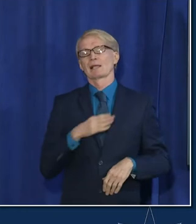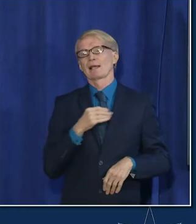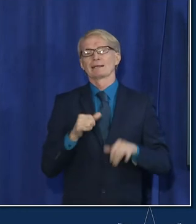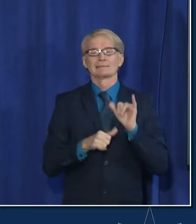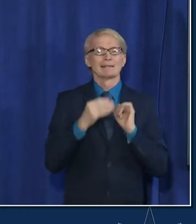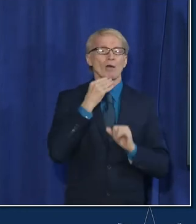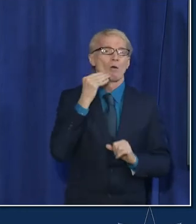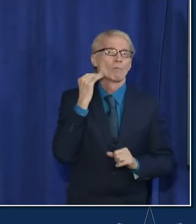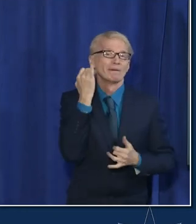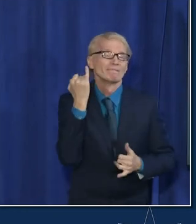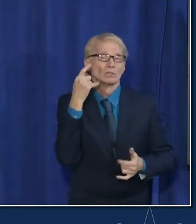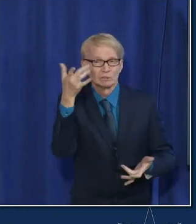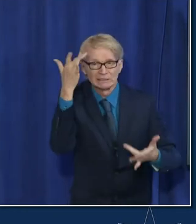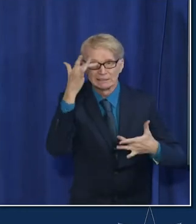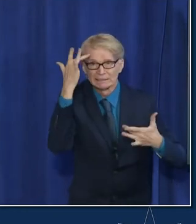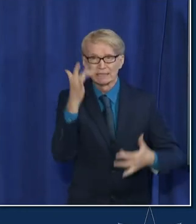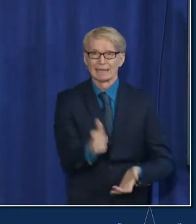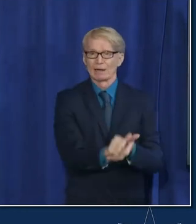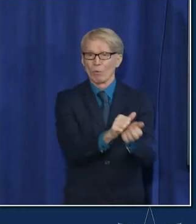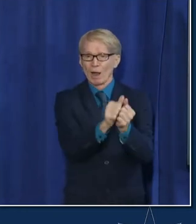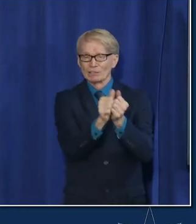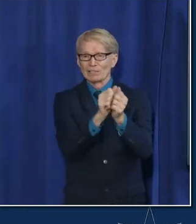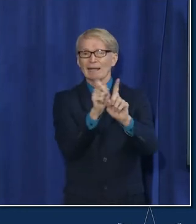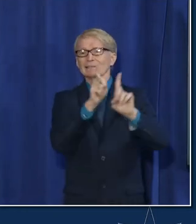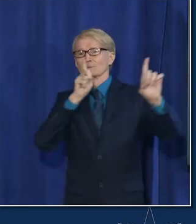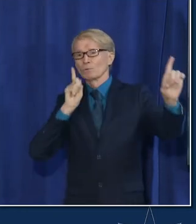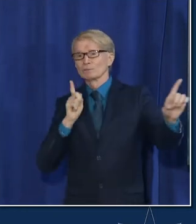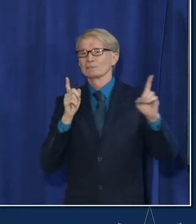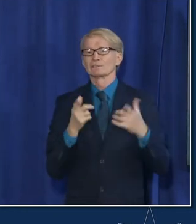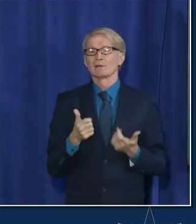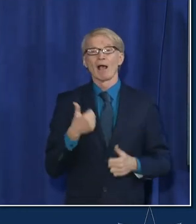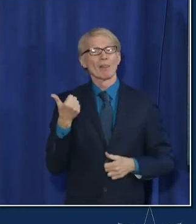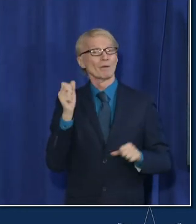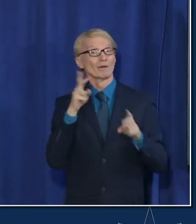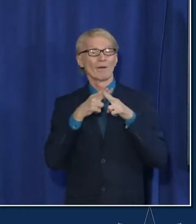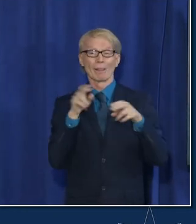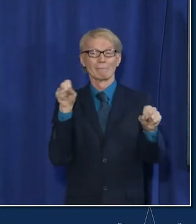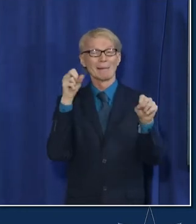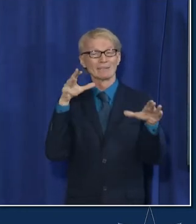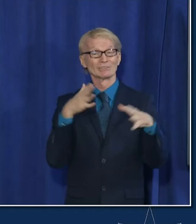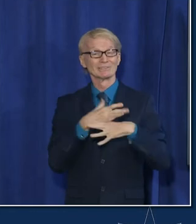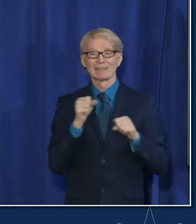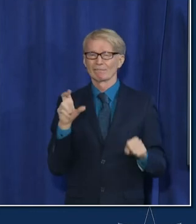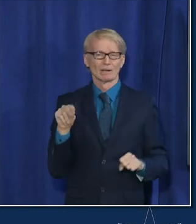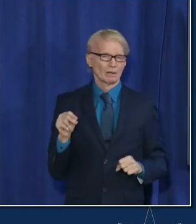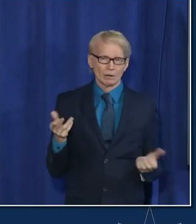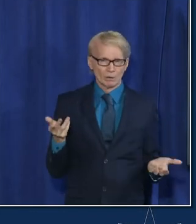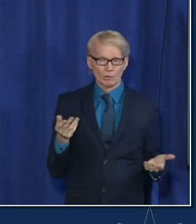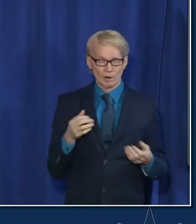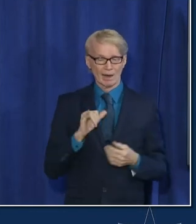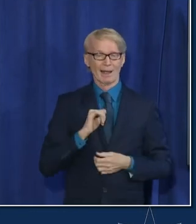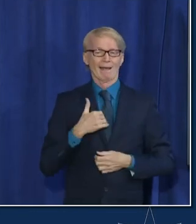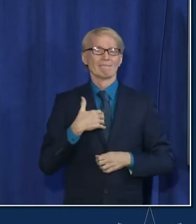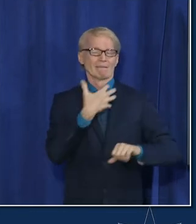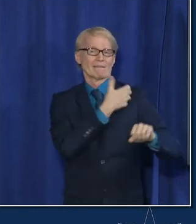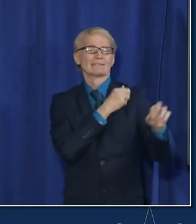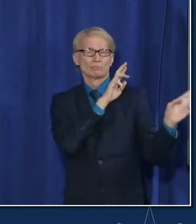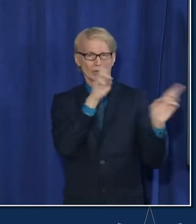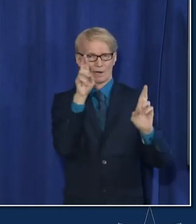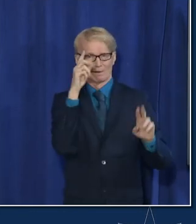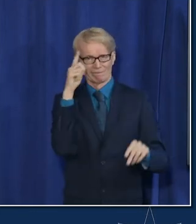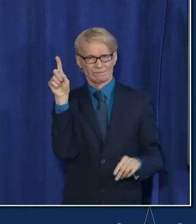washing distancing i don't have anything else magic to offer you with the omicron variant i have the vaccines they remain